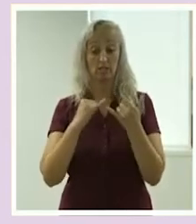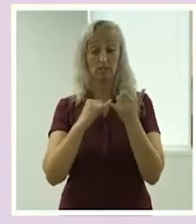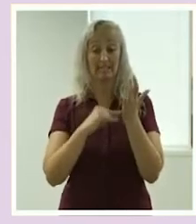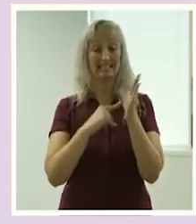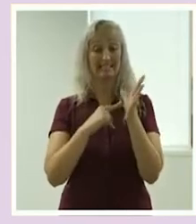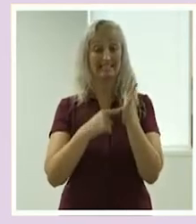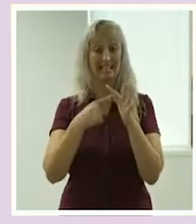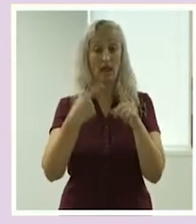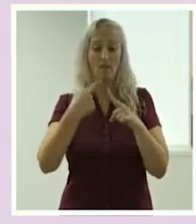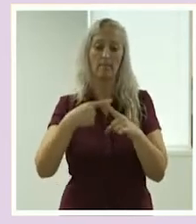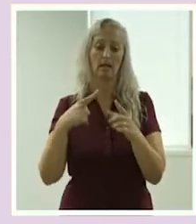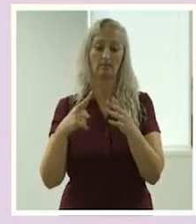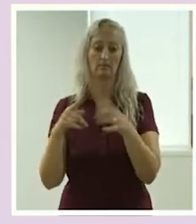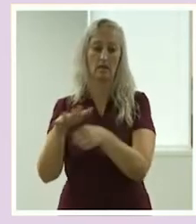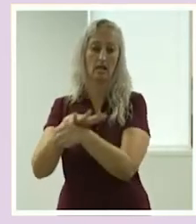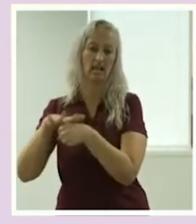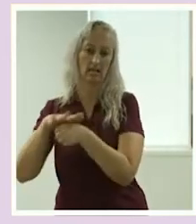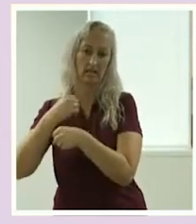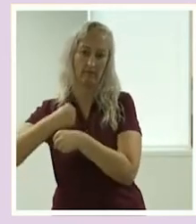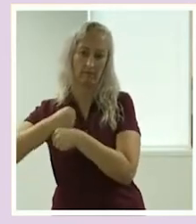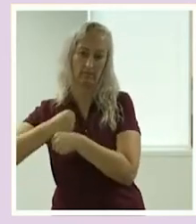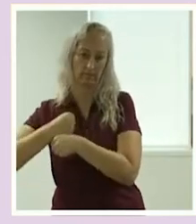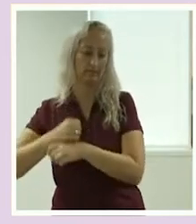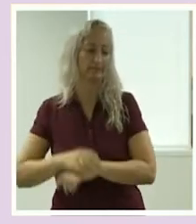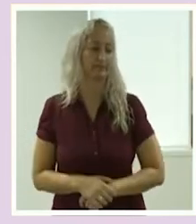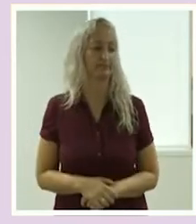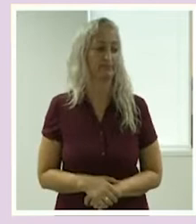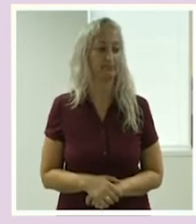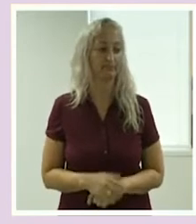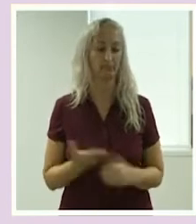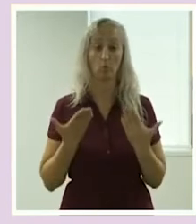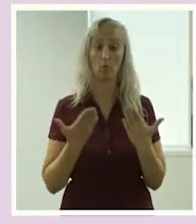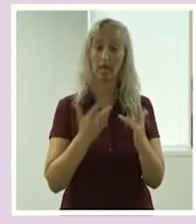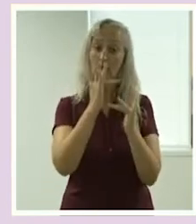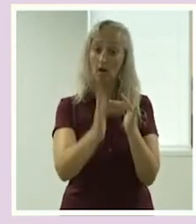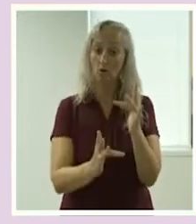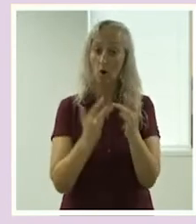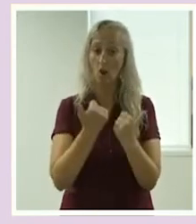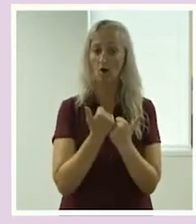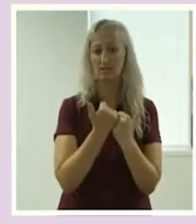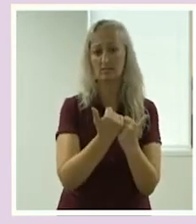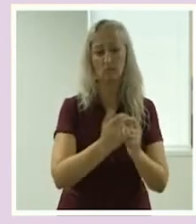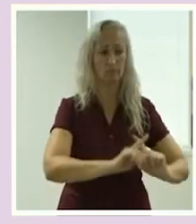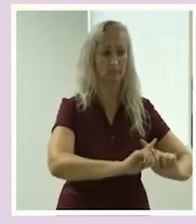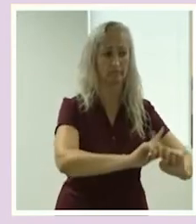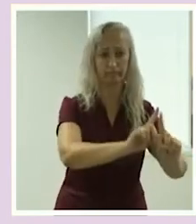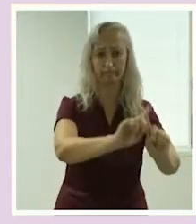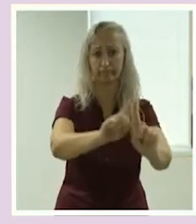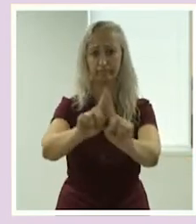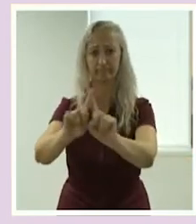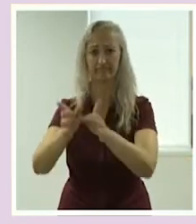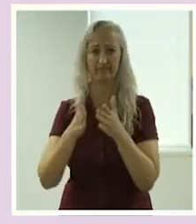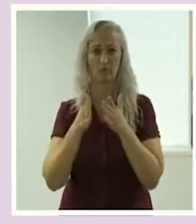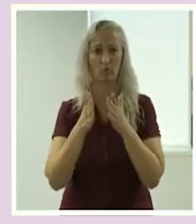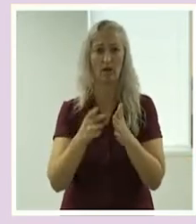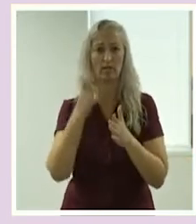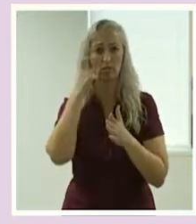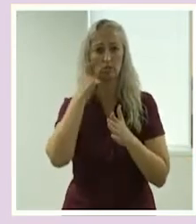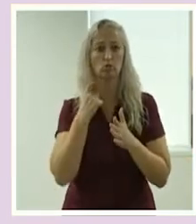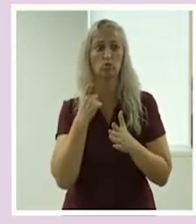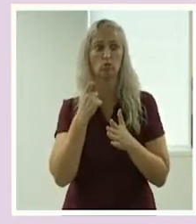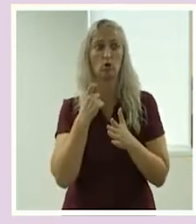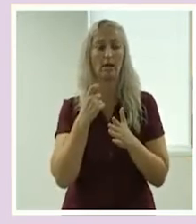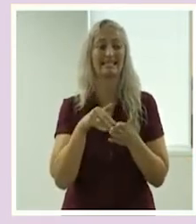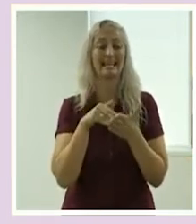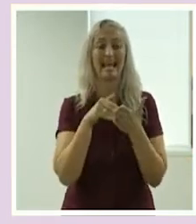area level. We enabled virtual support to offer different ways to offer support to minimize the risk of social isolation for